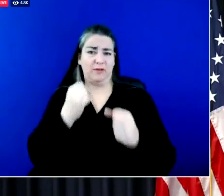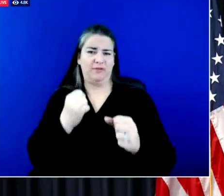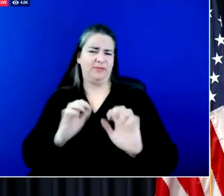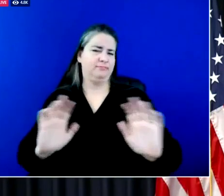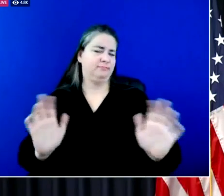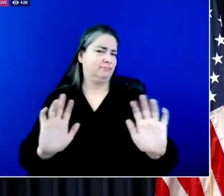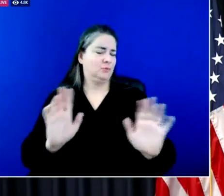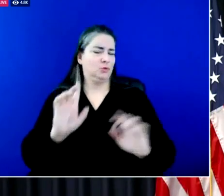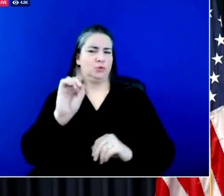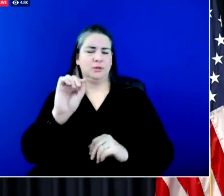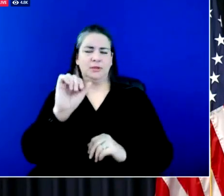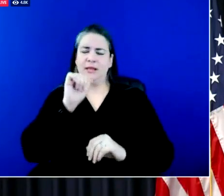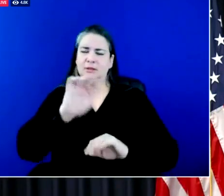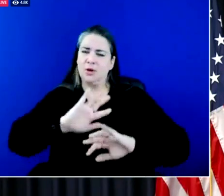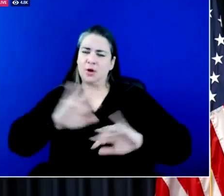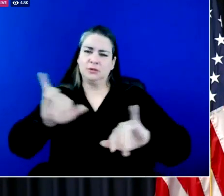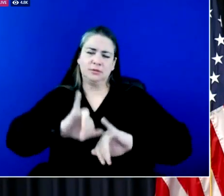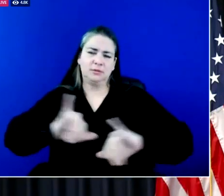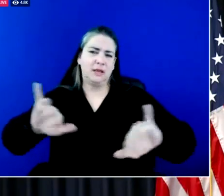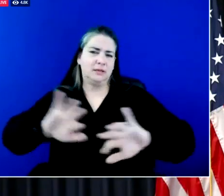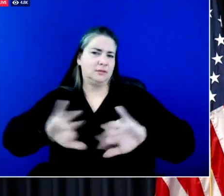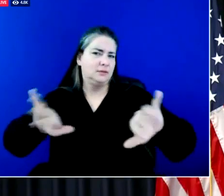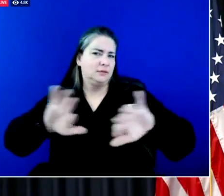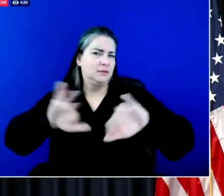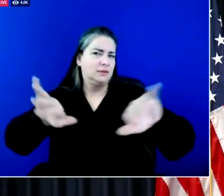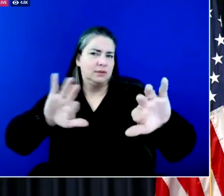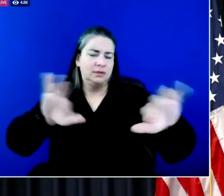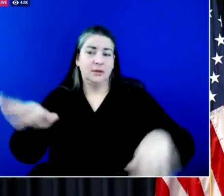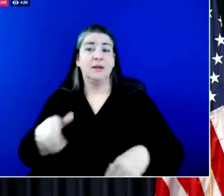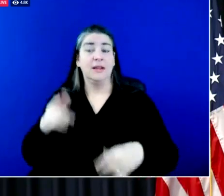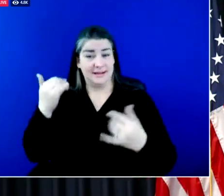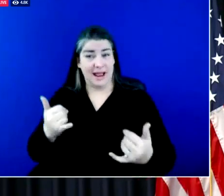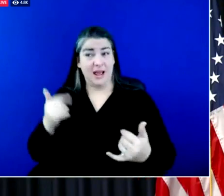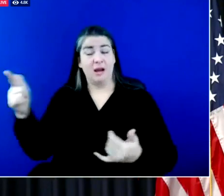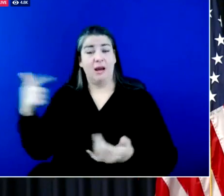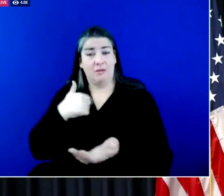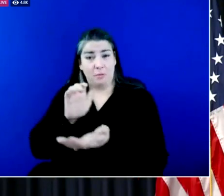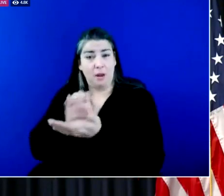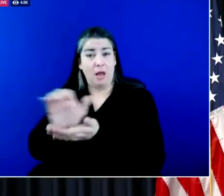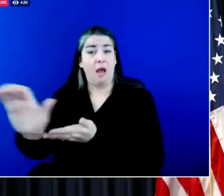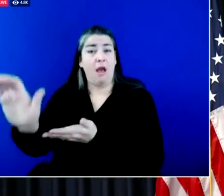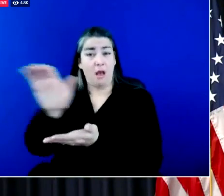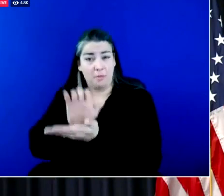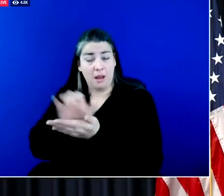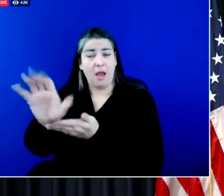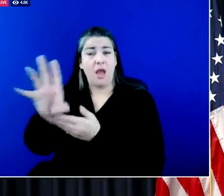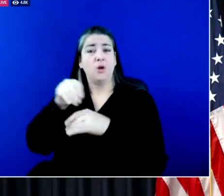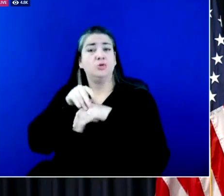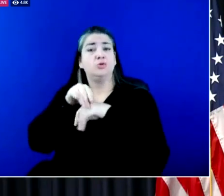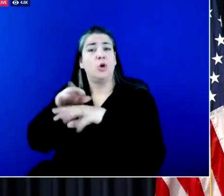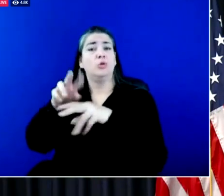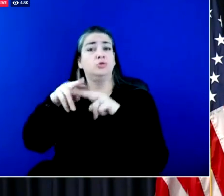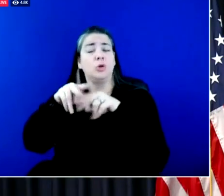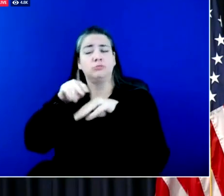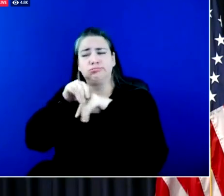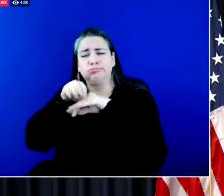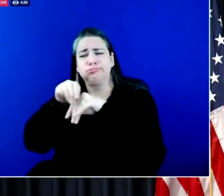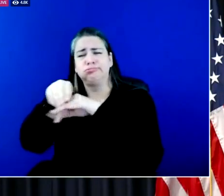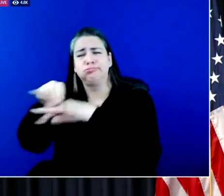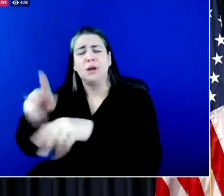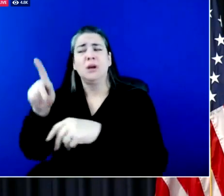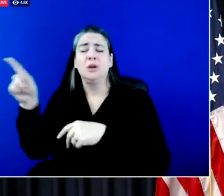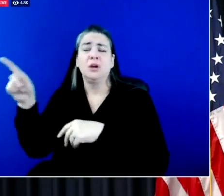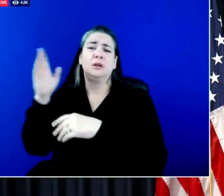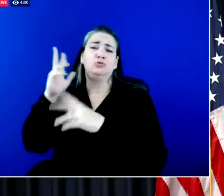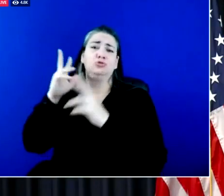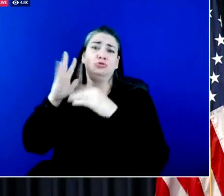Our transportation crews equipped with snow plows and salt trucks and also chainsaws have been out since yesterday evening and those